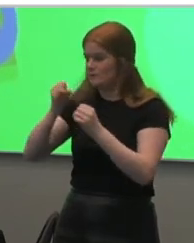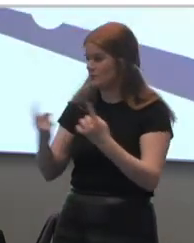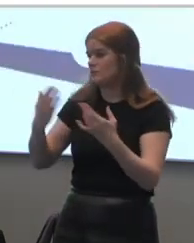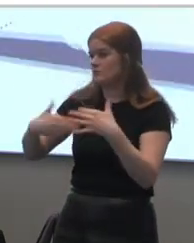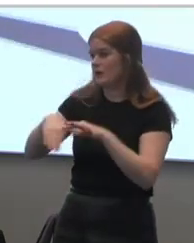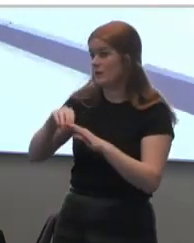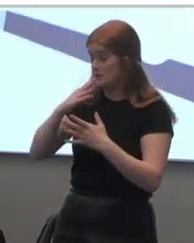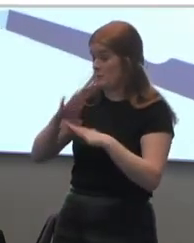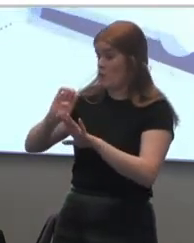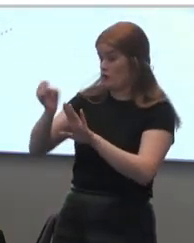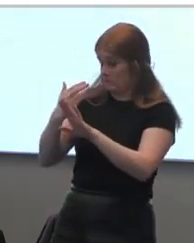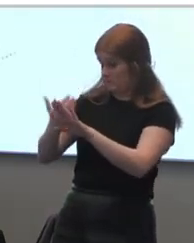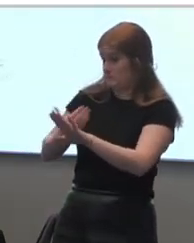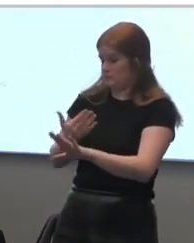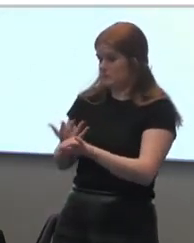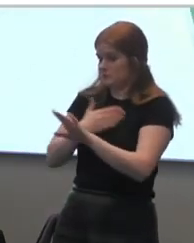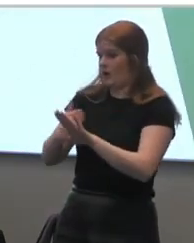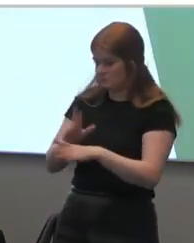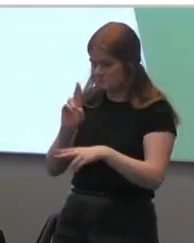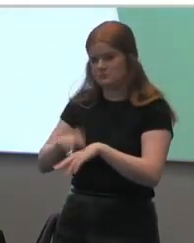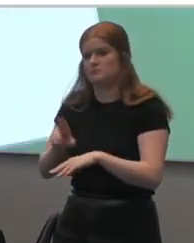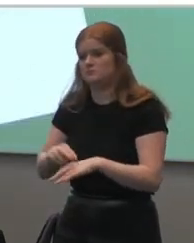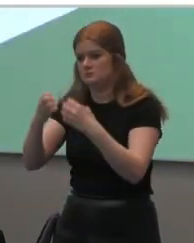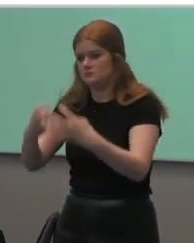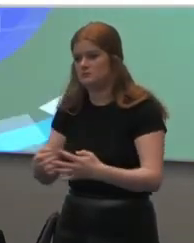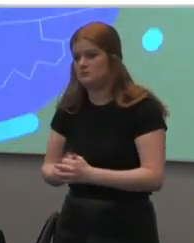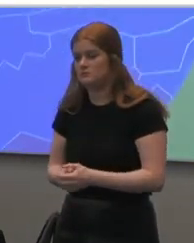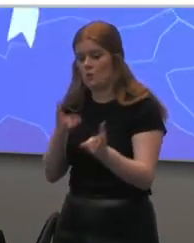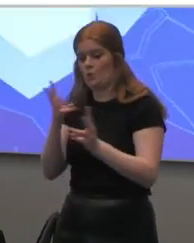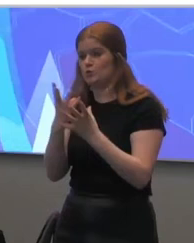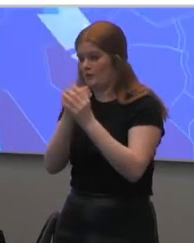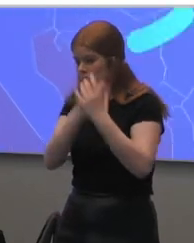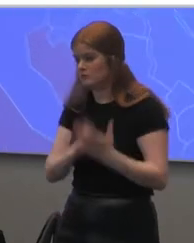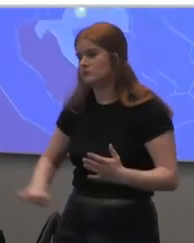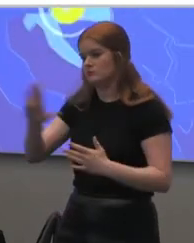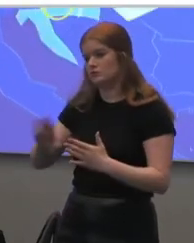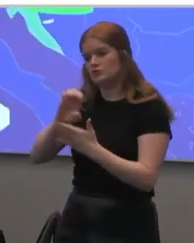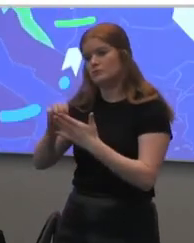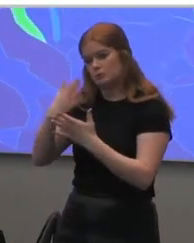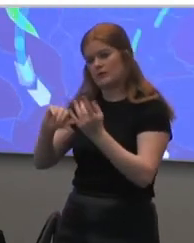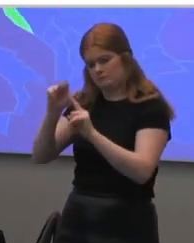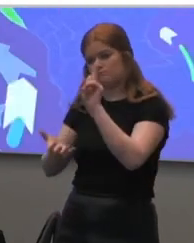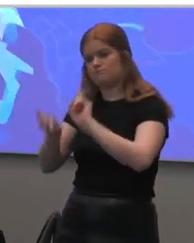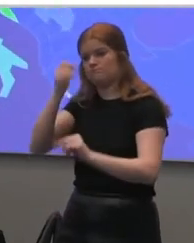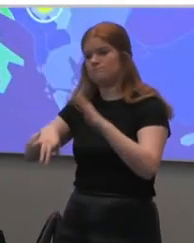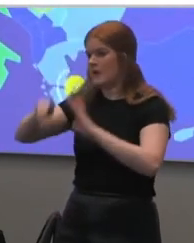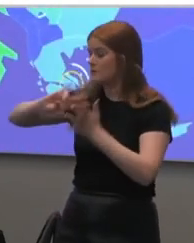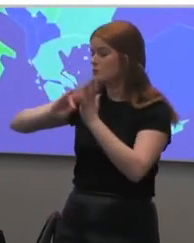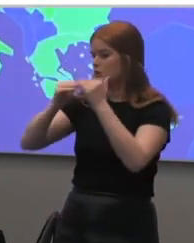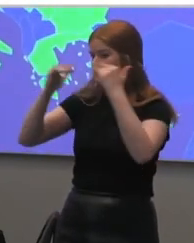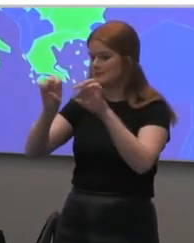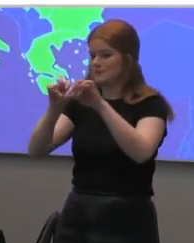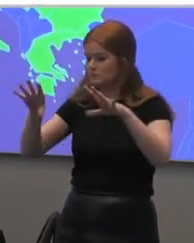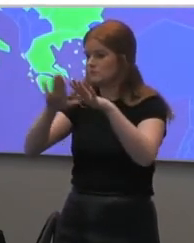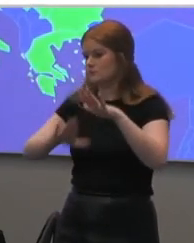So the earlier this begins, the better. Working together throughout Europe, we know we can achieve high-quality, equitable